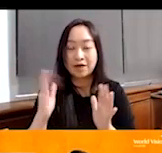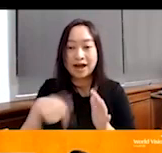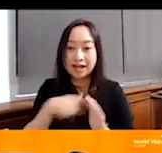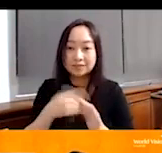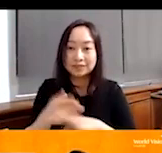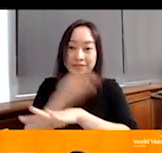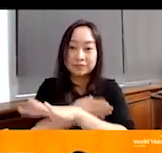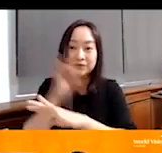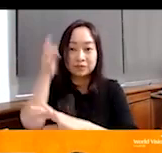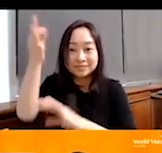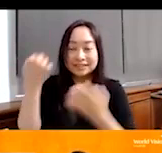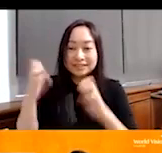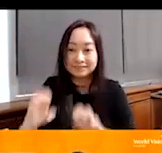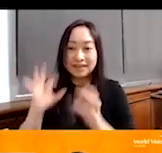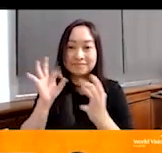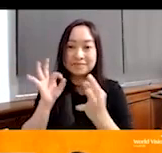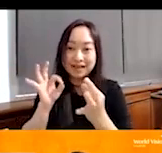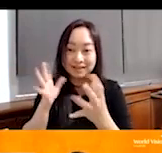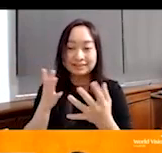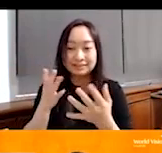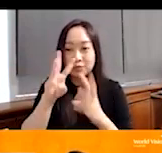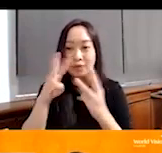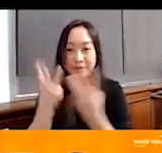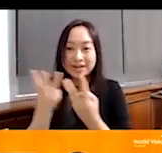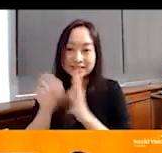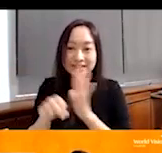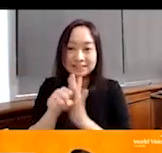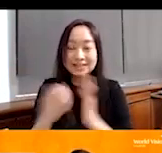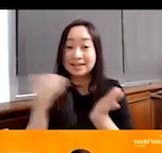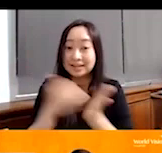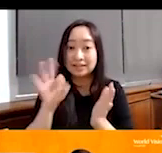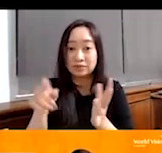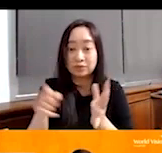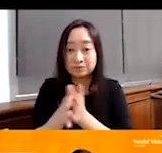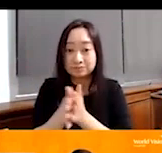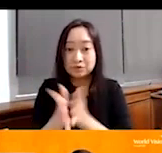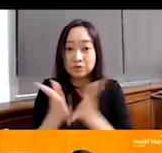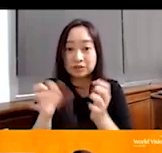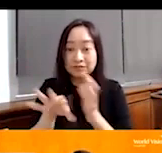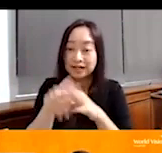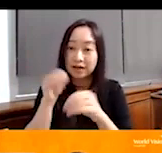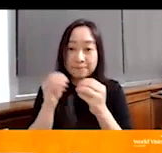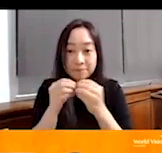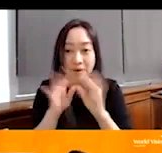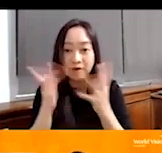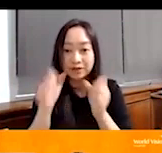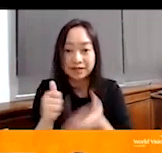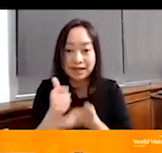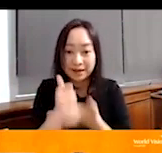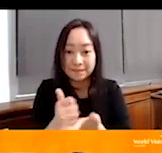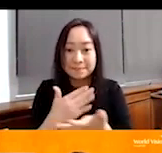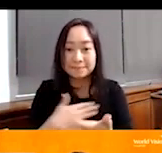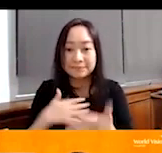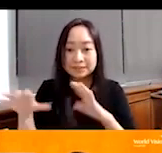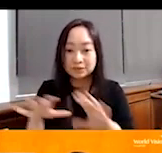events and webinar sessions. Yeah. So once again, if you're keen to find out more on how you can help, please